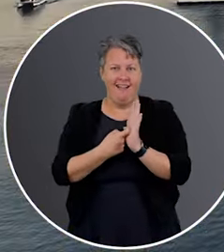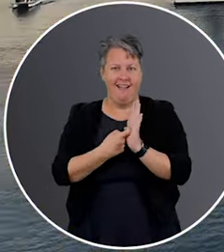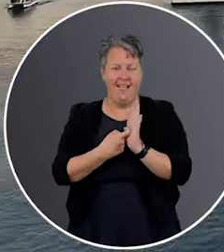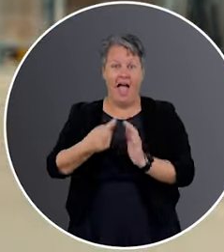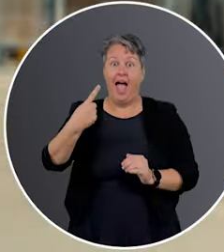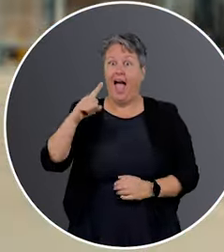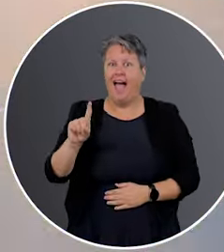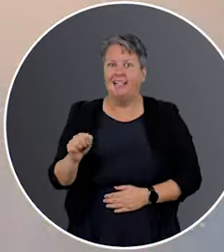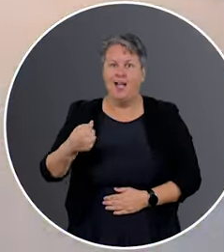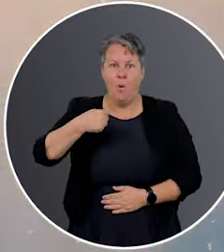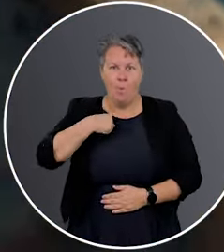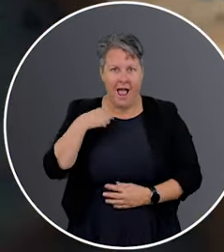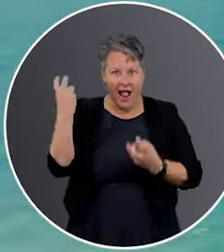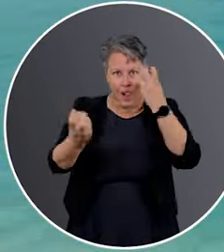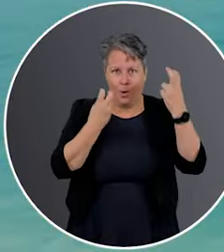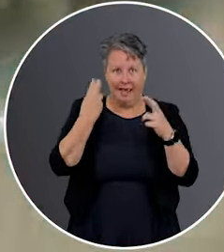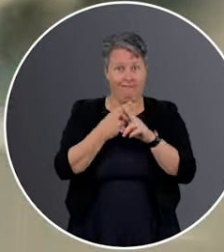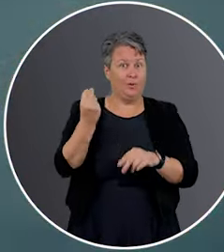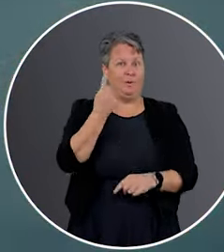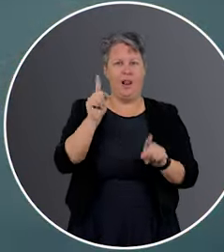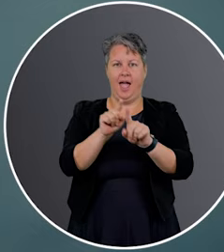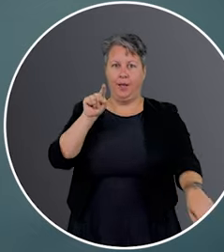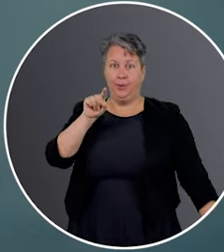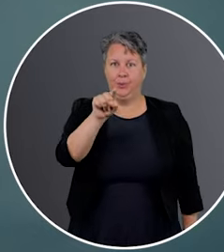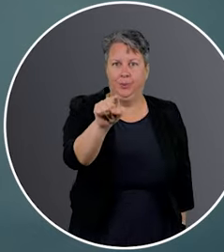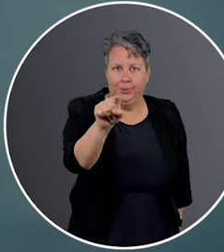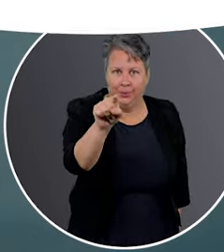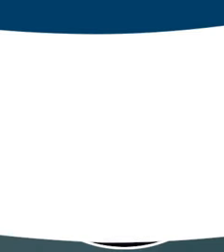and we're looking for someone like you